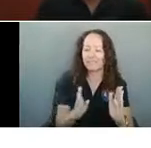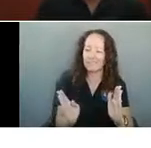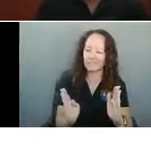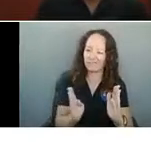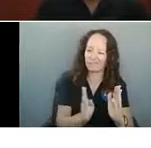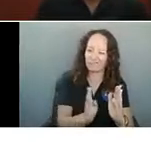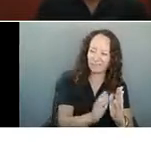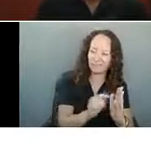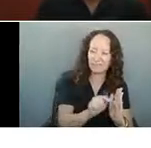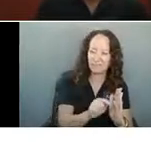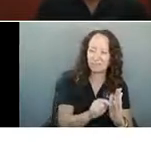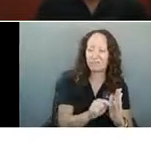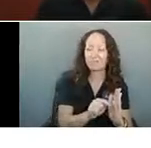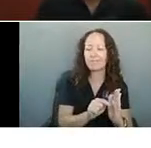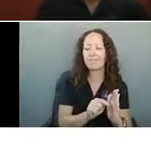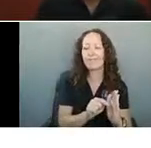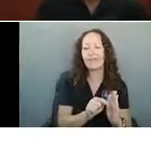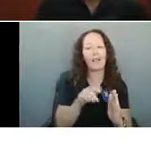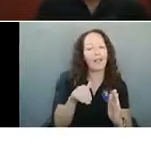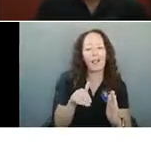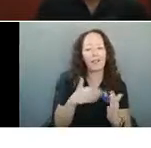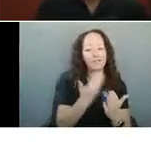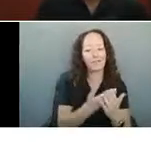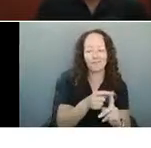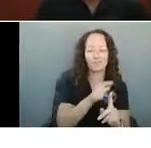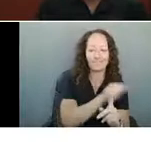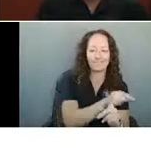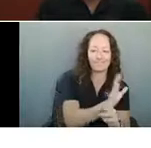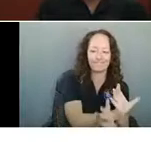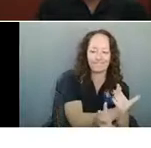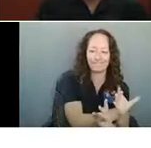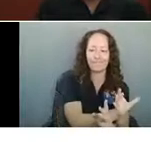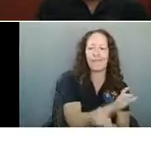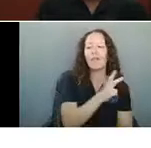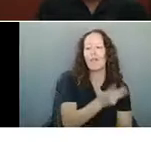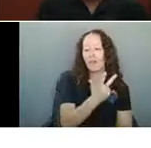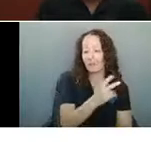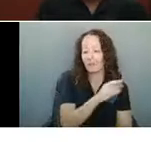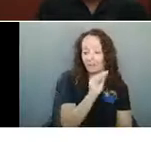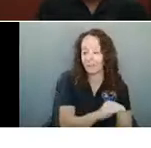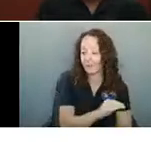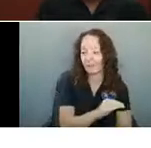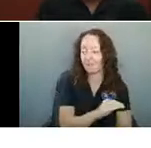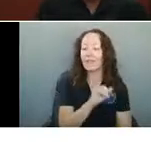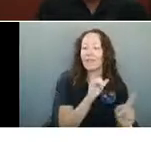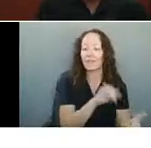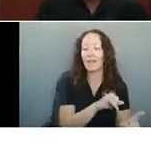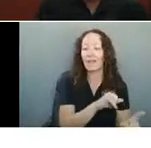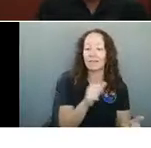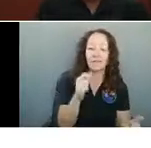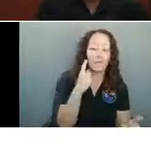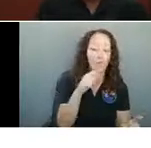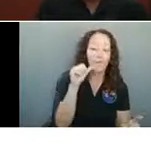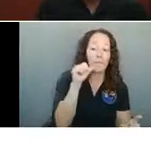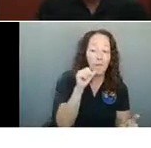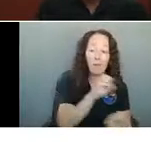area. But we're still a little ways away from that 3% marker, which is a threshold they've set for bars that don't serve any food